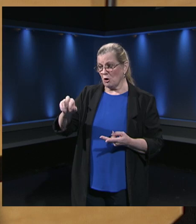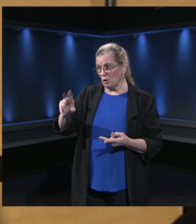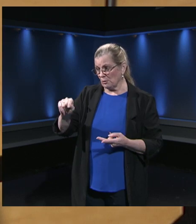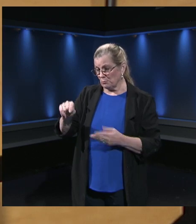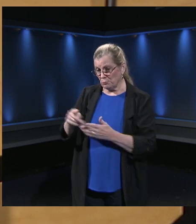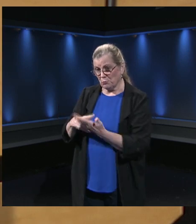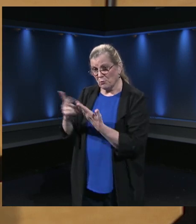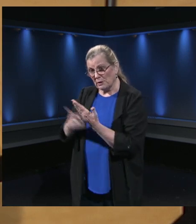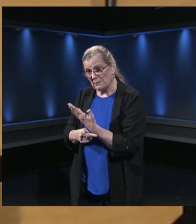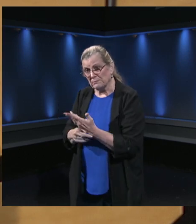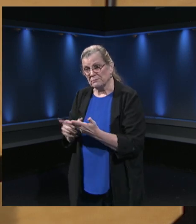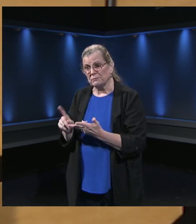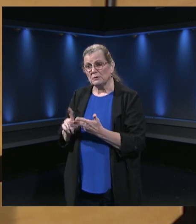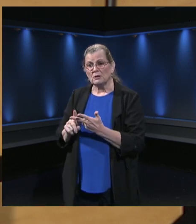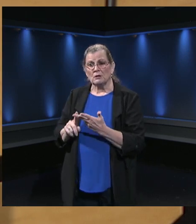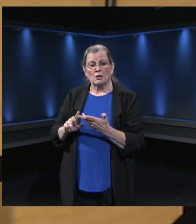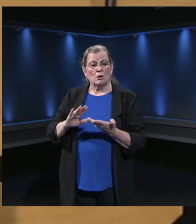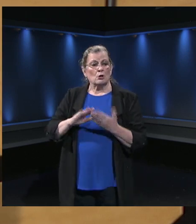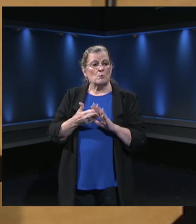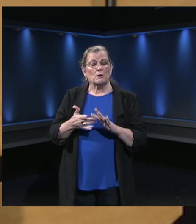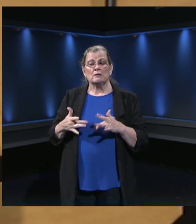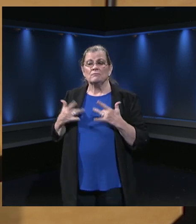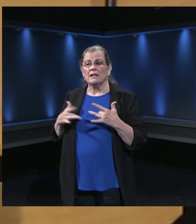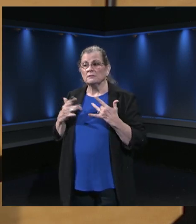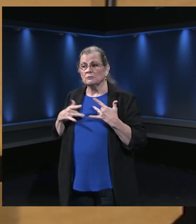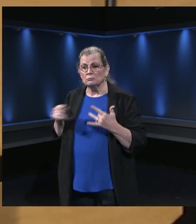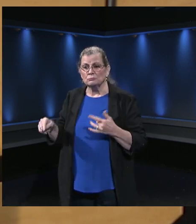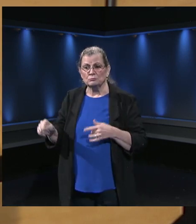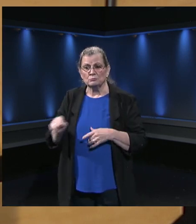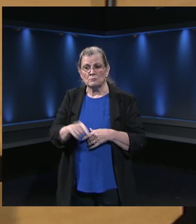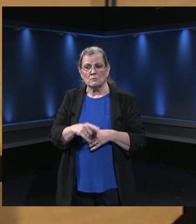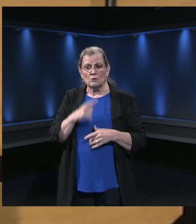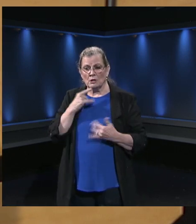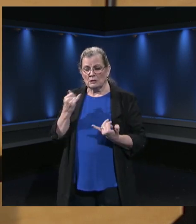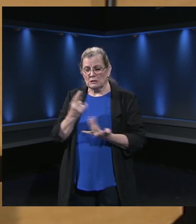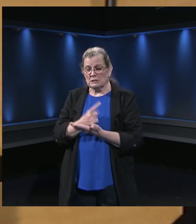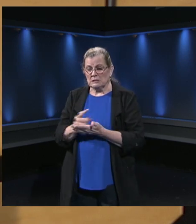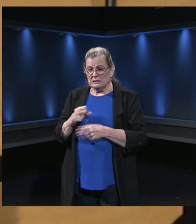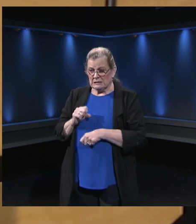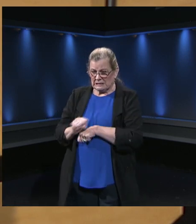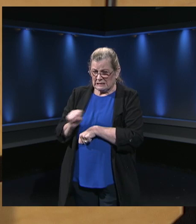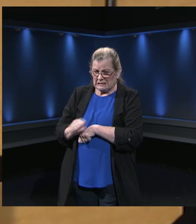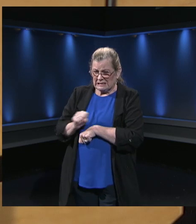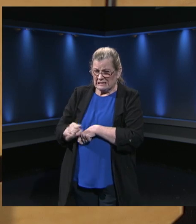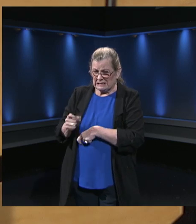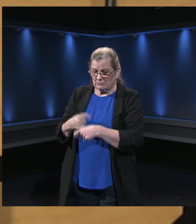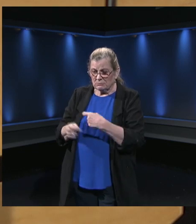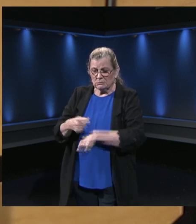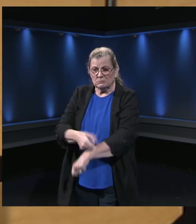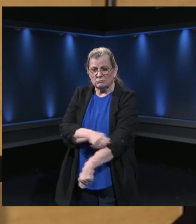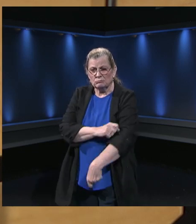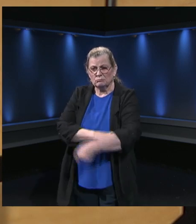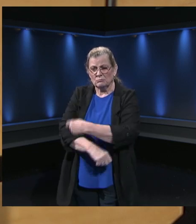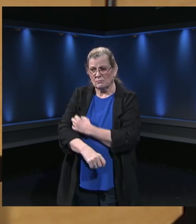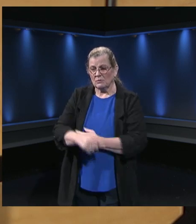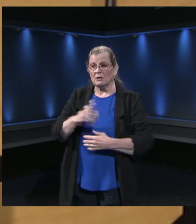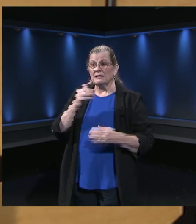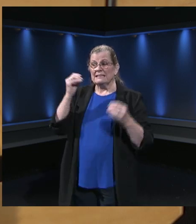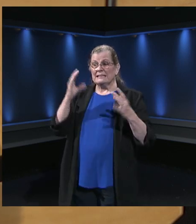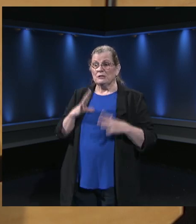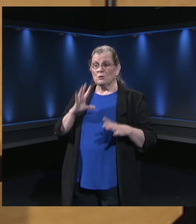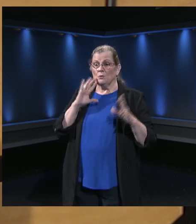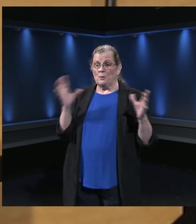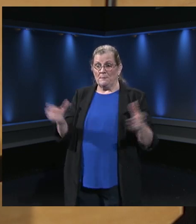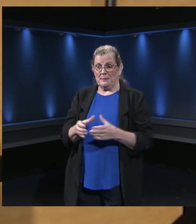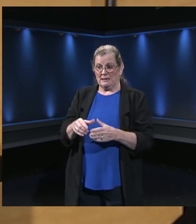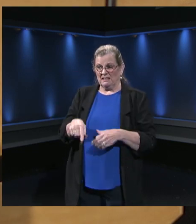Rocky Run, but this is the week a lot of hard work is getting done. Our teachers on Monday spent some significant time sending out